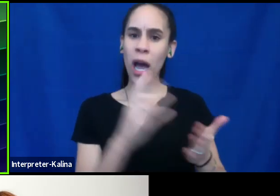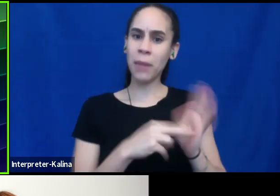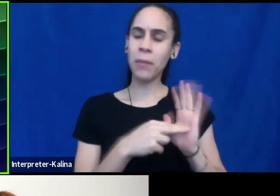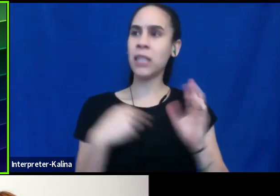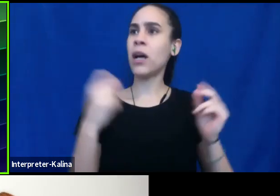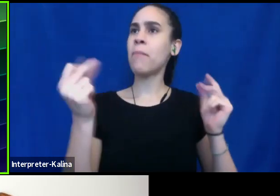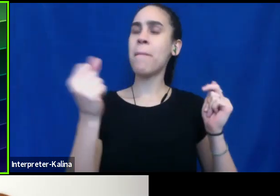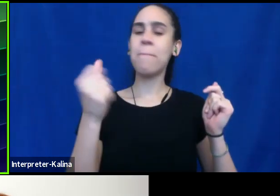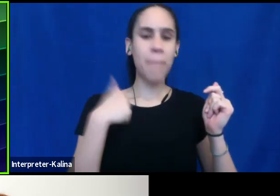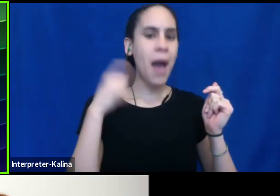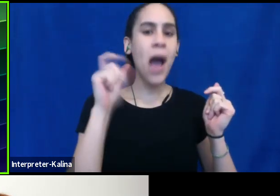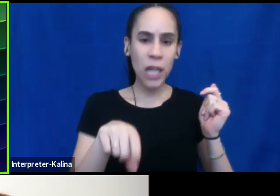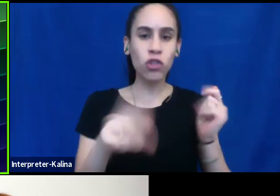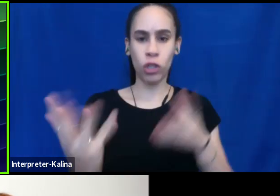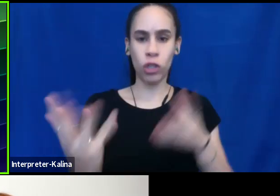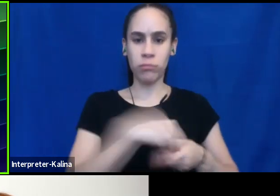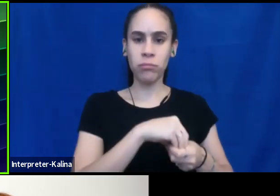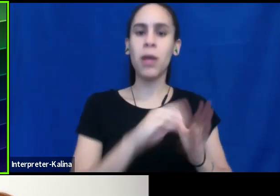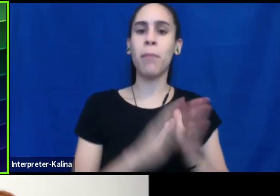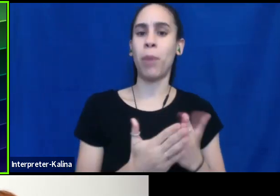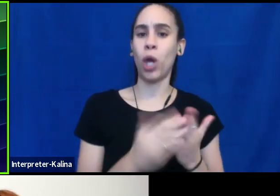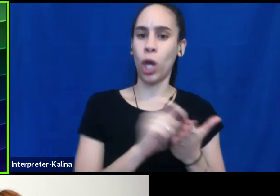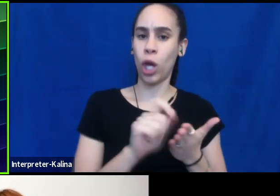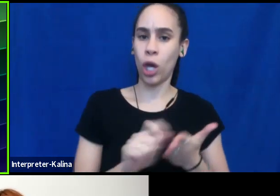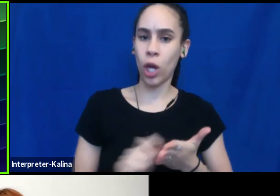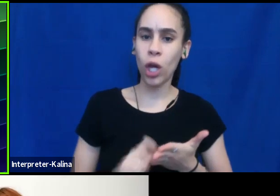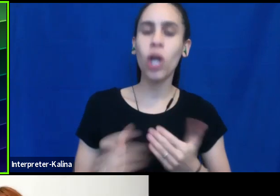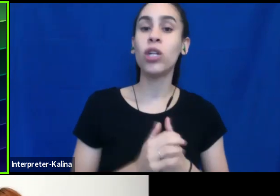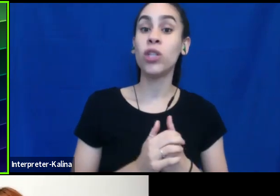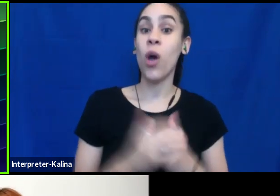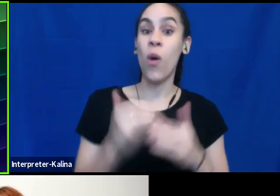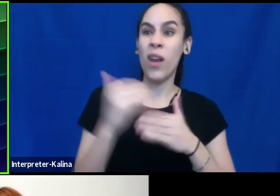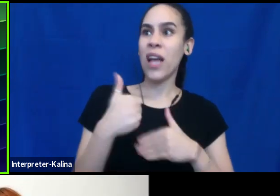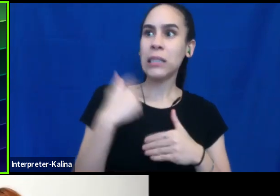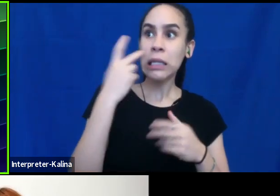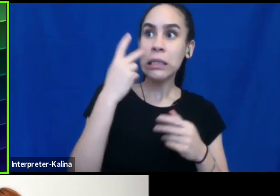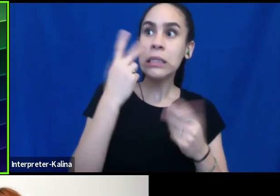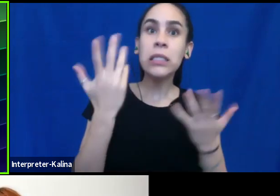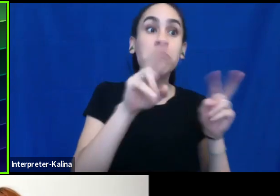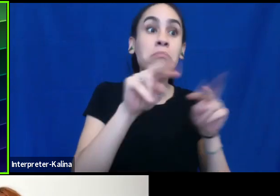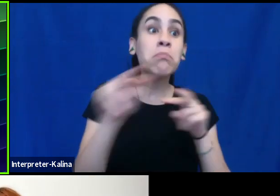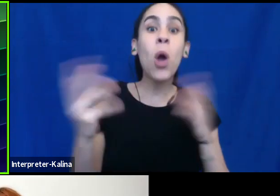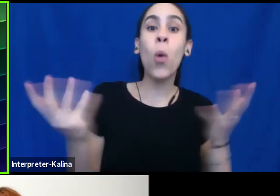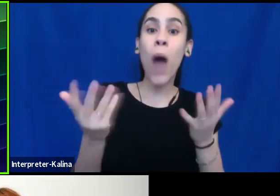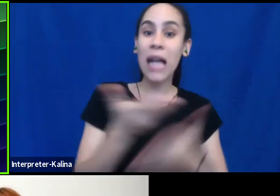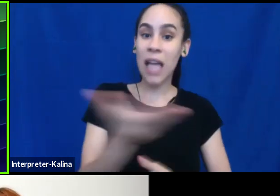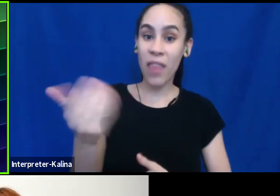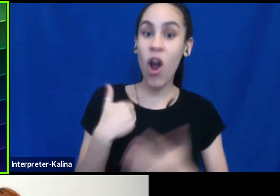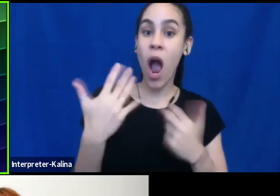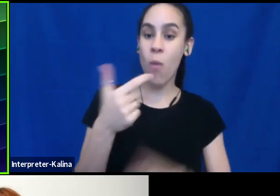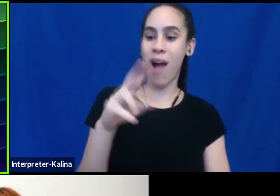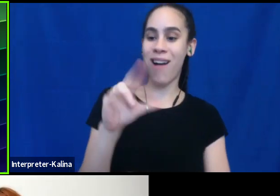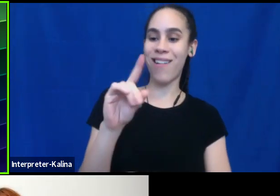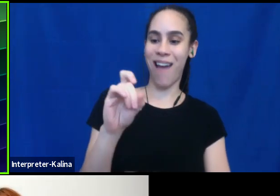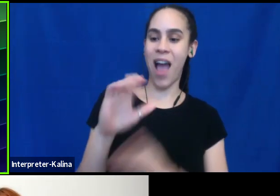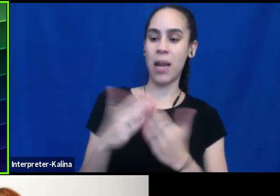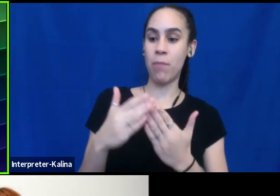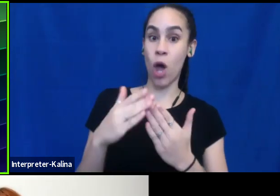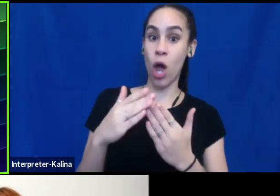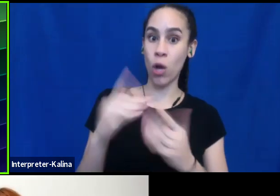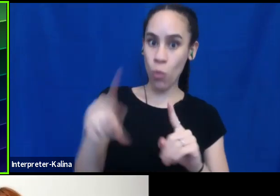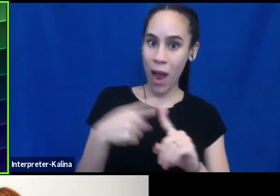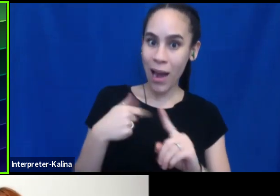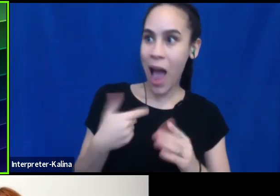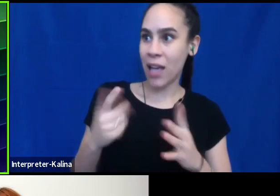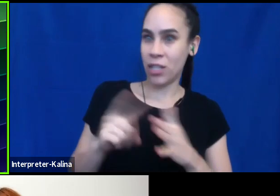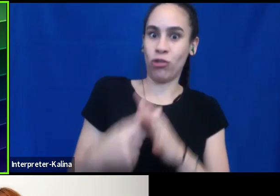book. Um, so the next thing I did was look to see what was out there because I, I wanted the guidebook when I started and it didn't exist. And I was curious as to